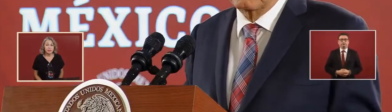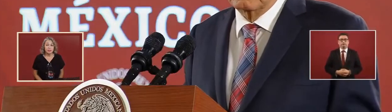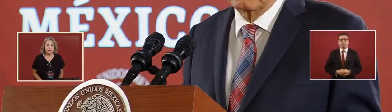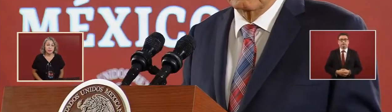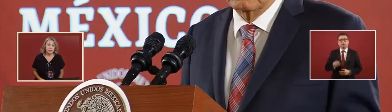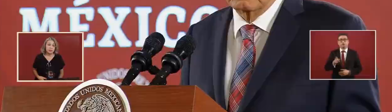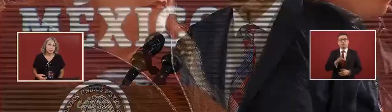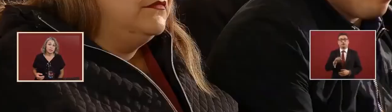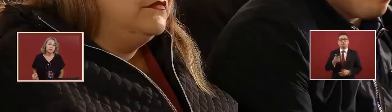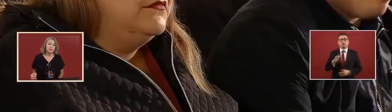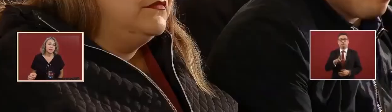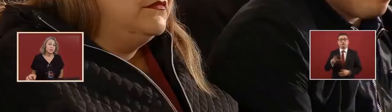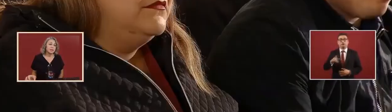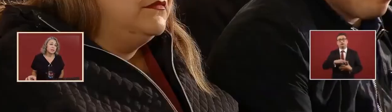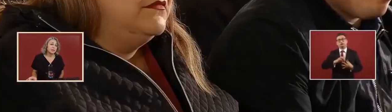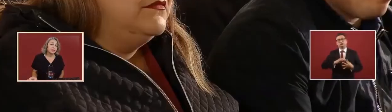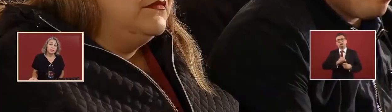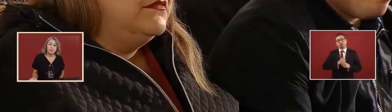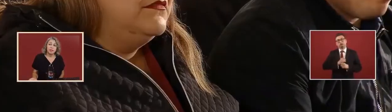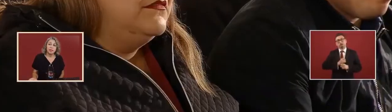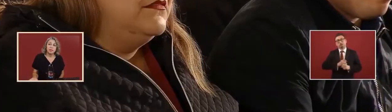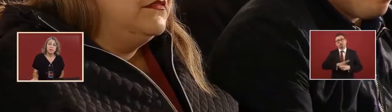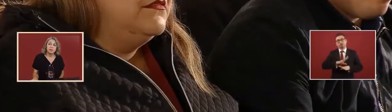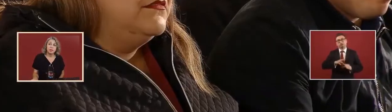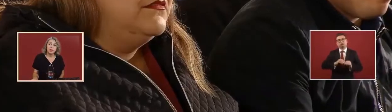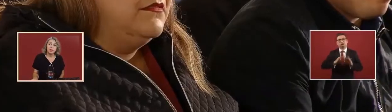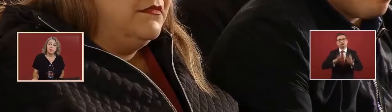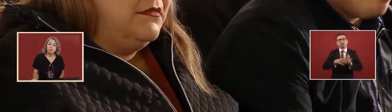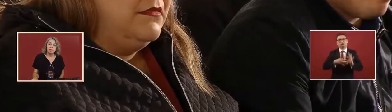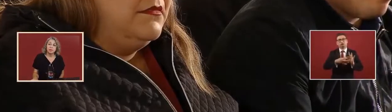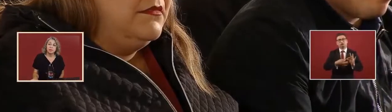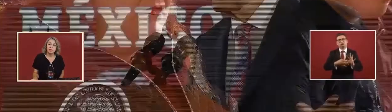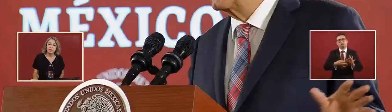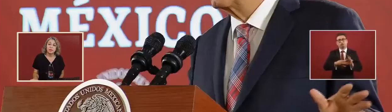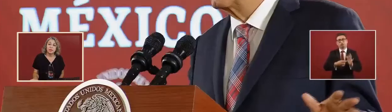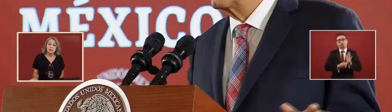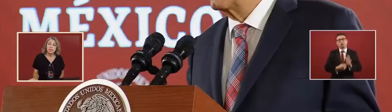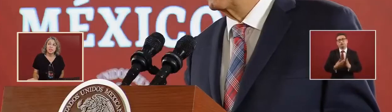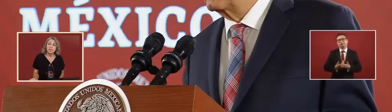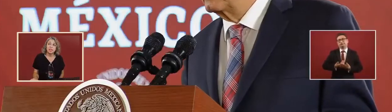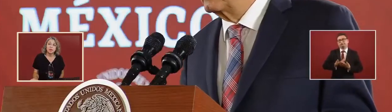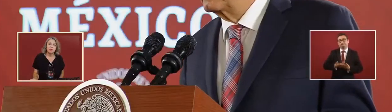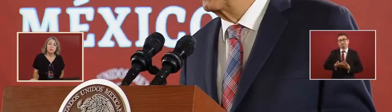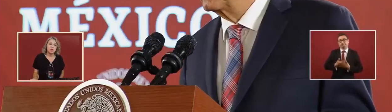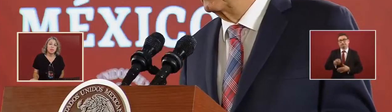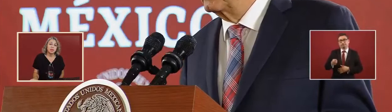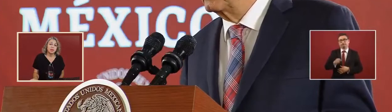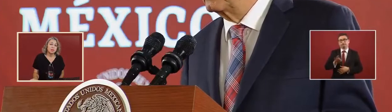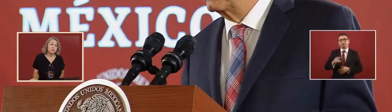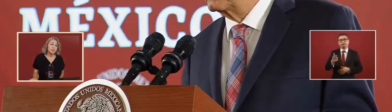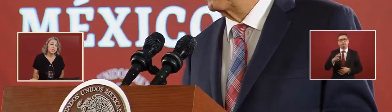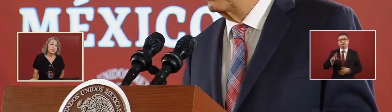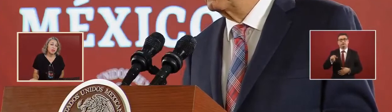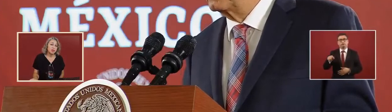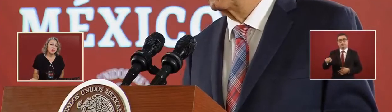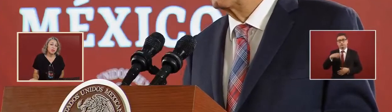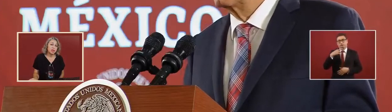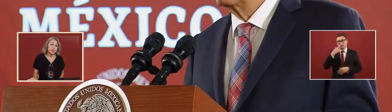And to let's see what the district attorney resolves.